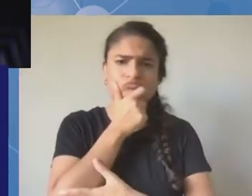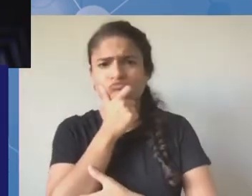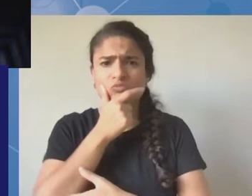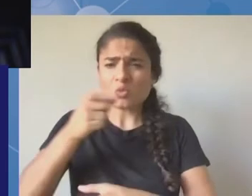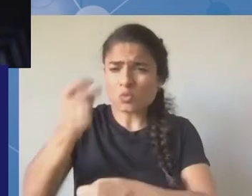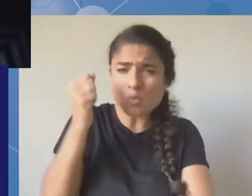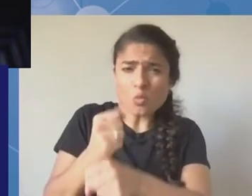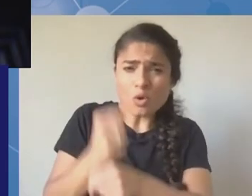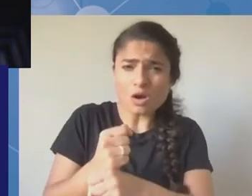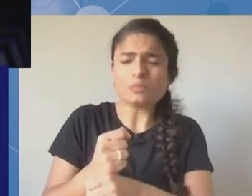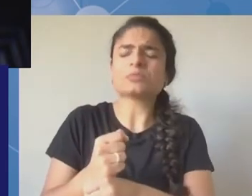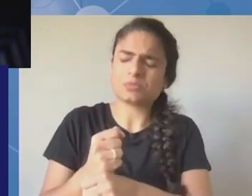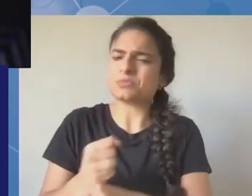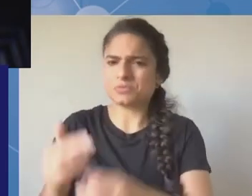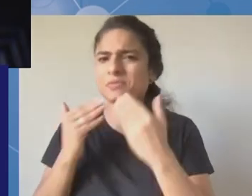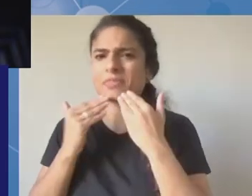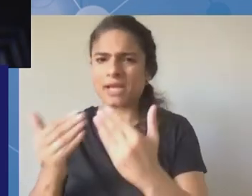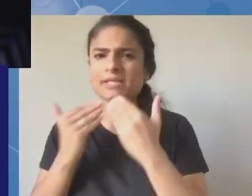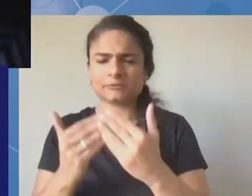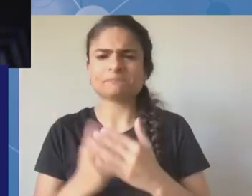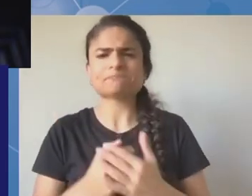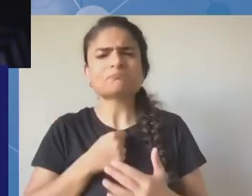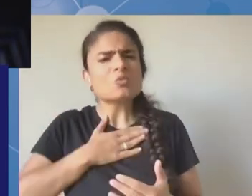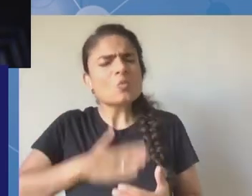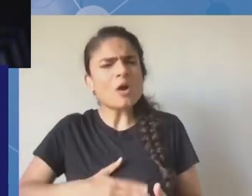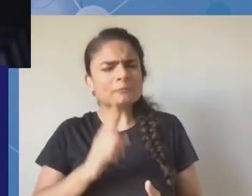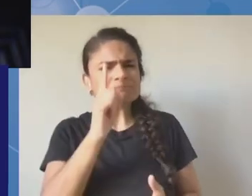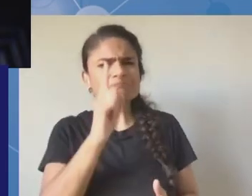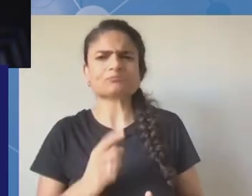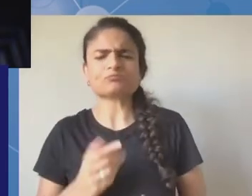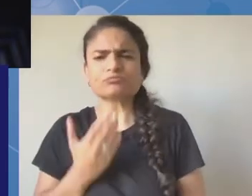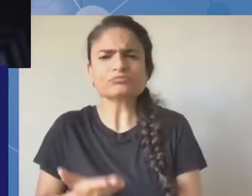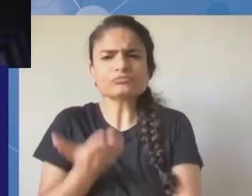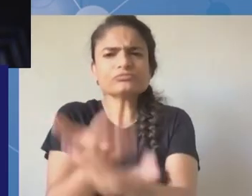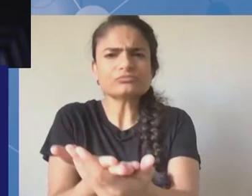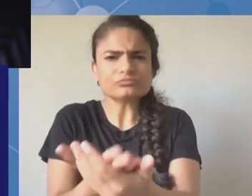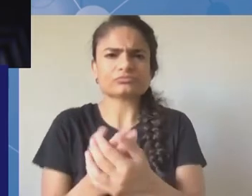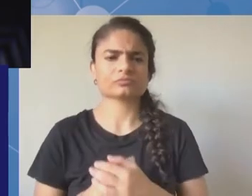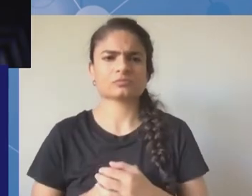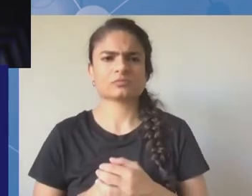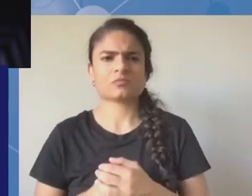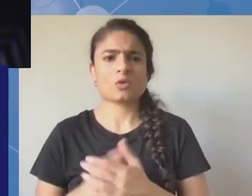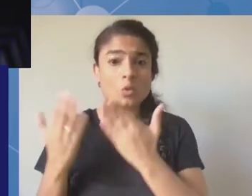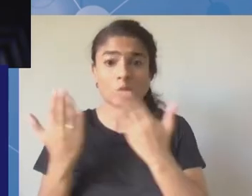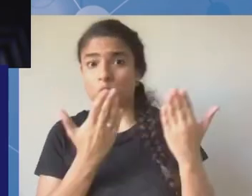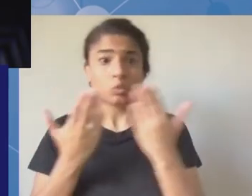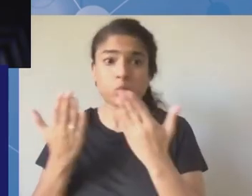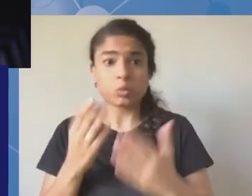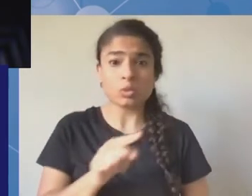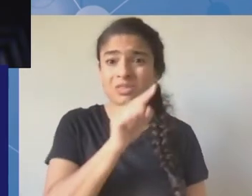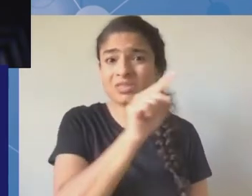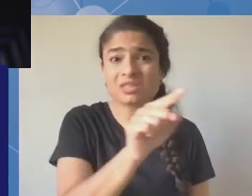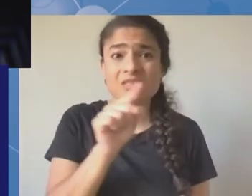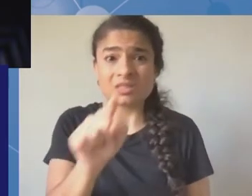the schools of internet governance are very critical to ensure that we bridge the young people